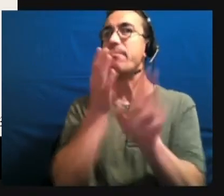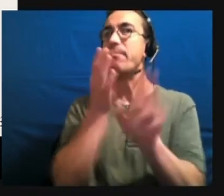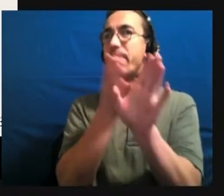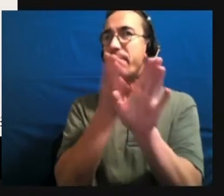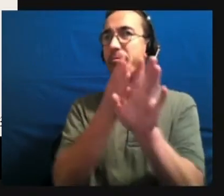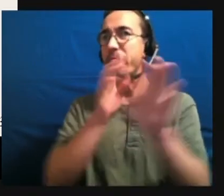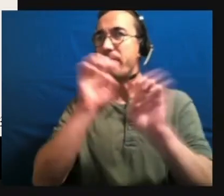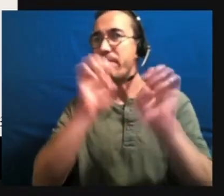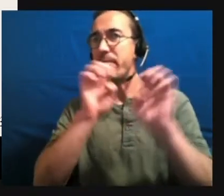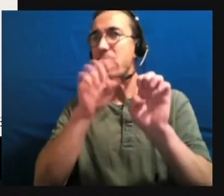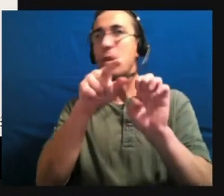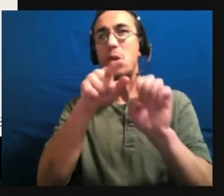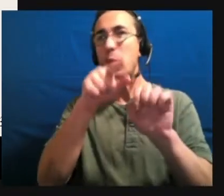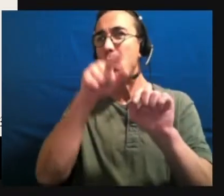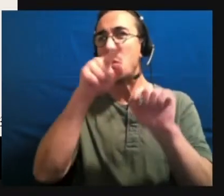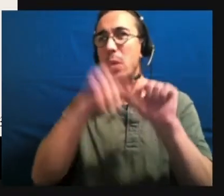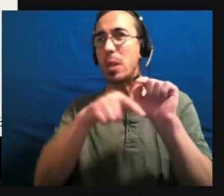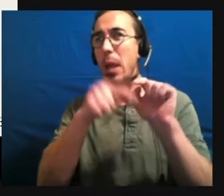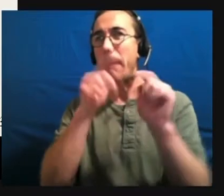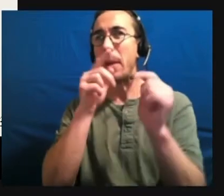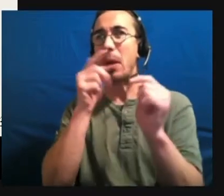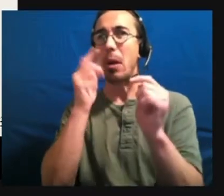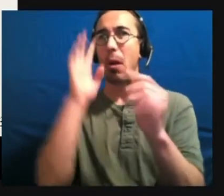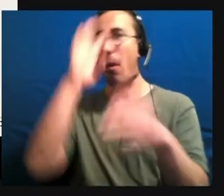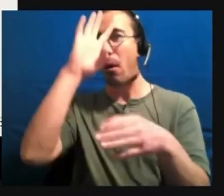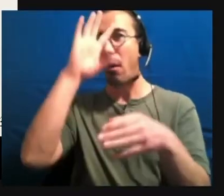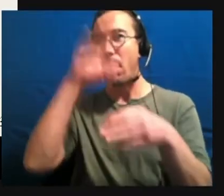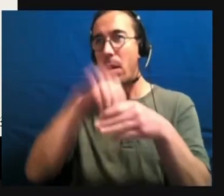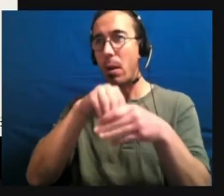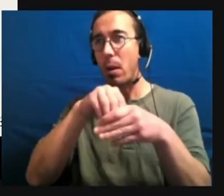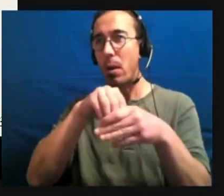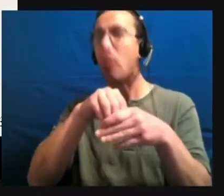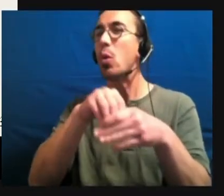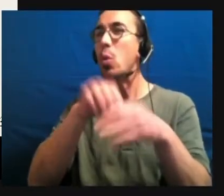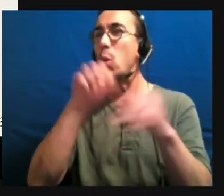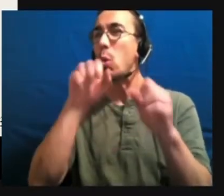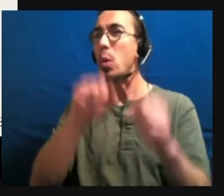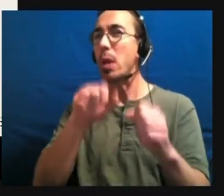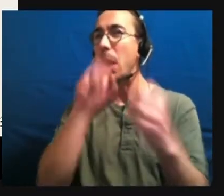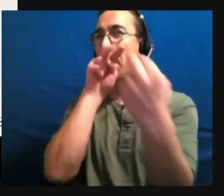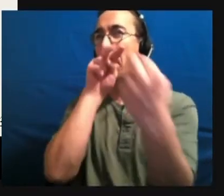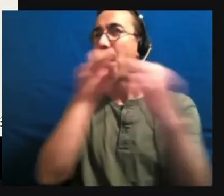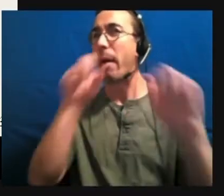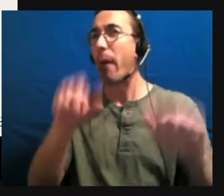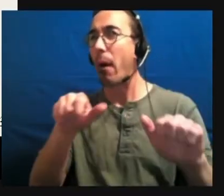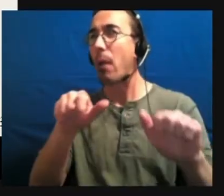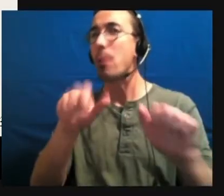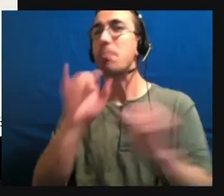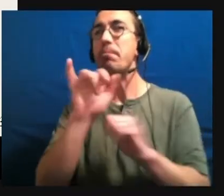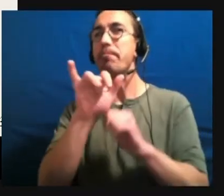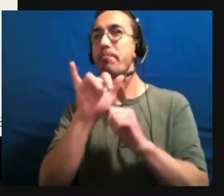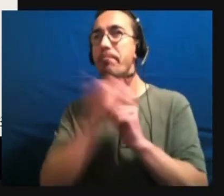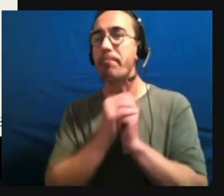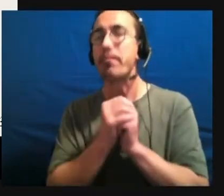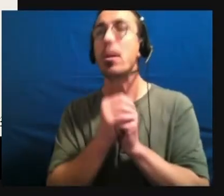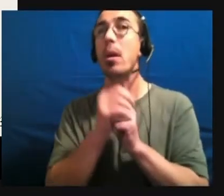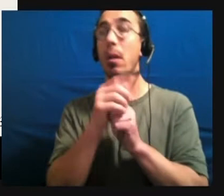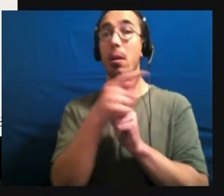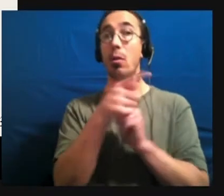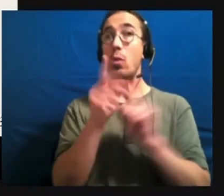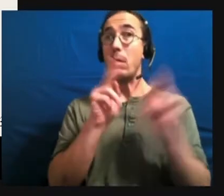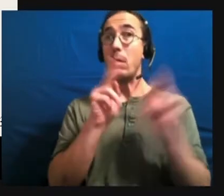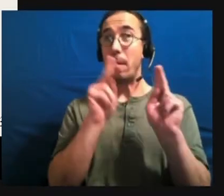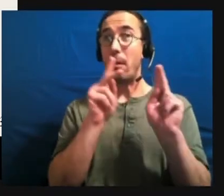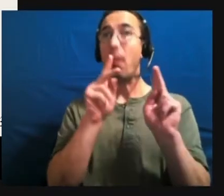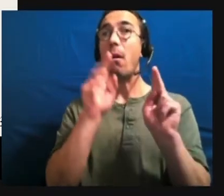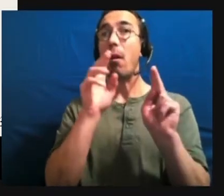you can't be autistic. You can make eye contact. And what they don't, those, what those people and particularly psychological